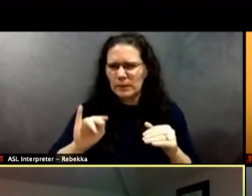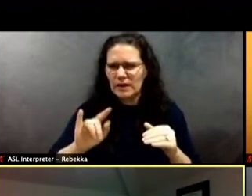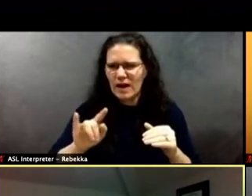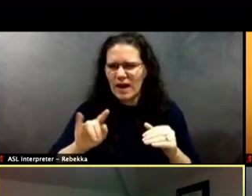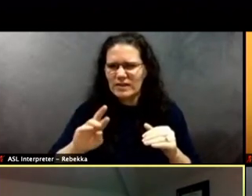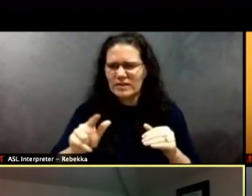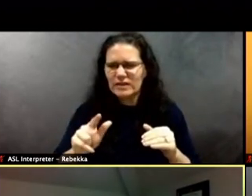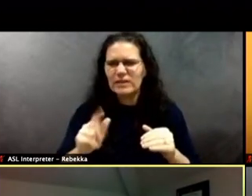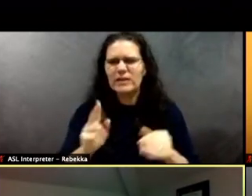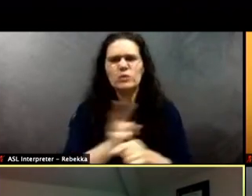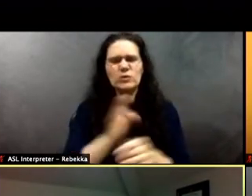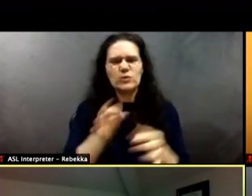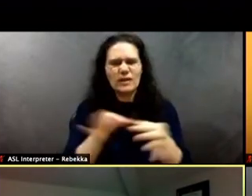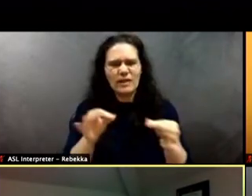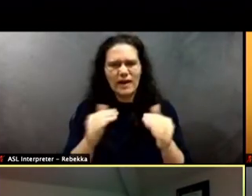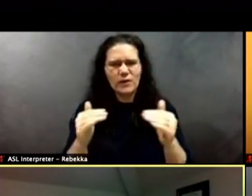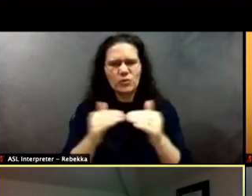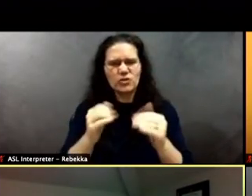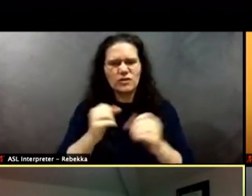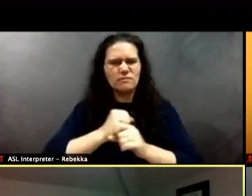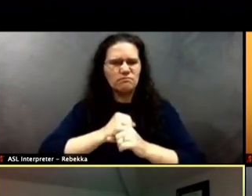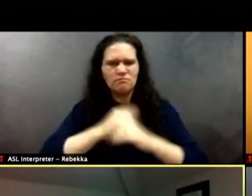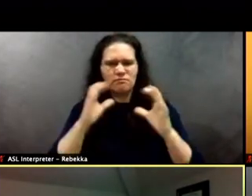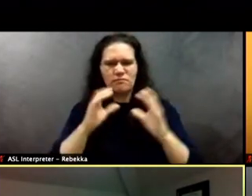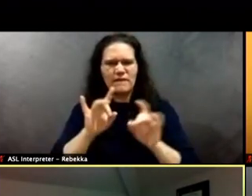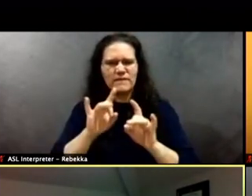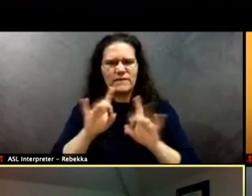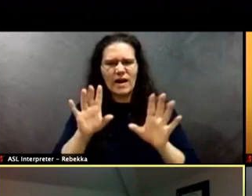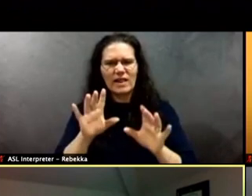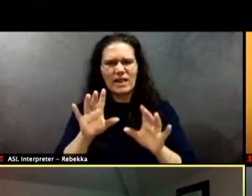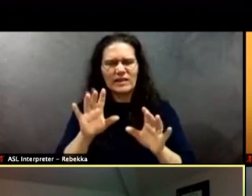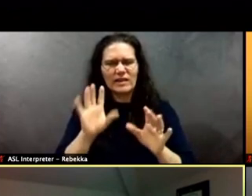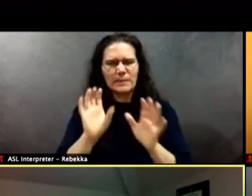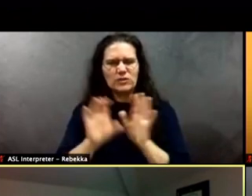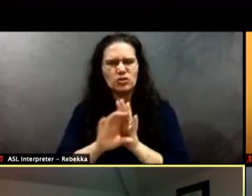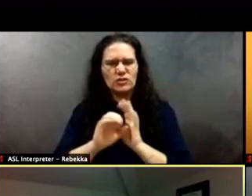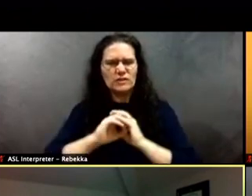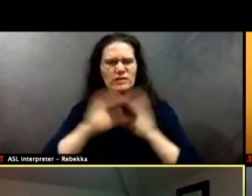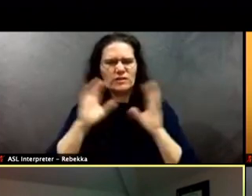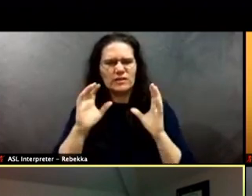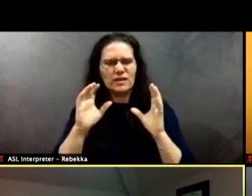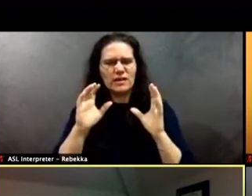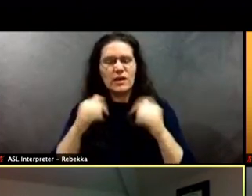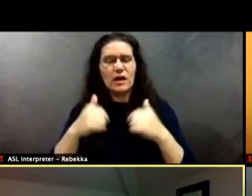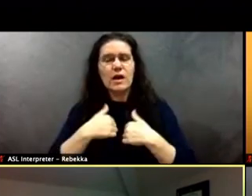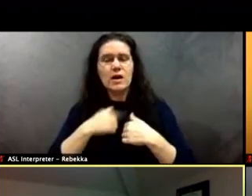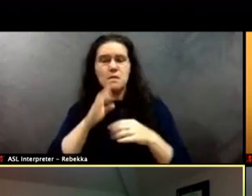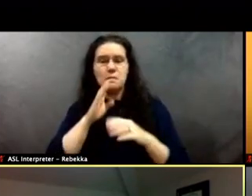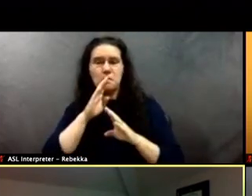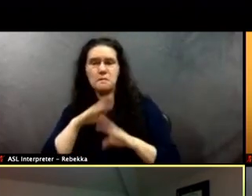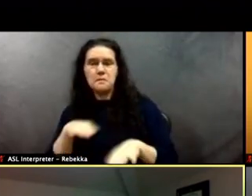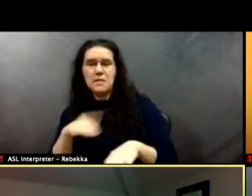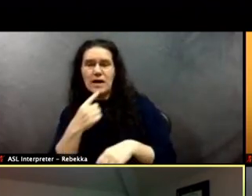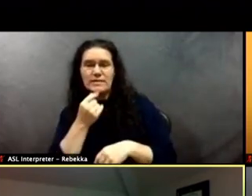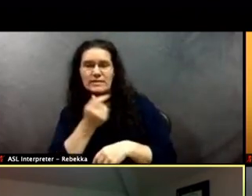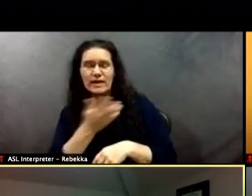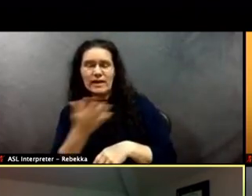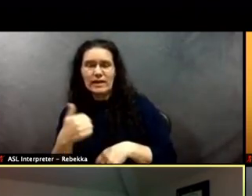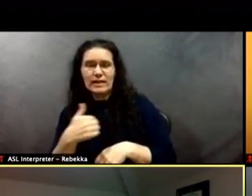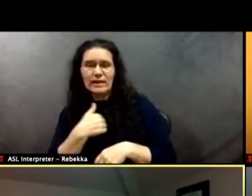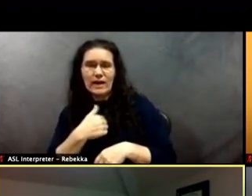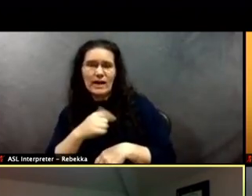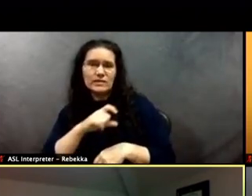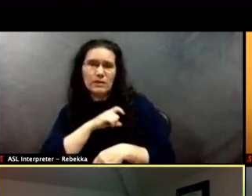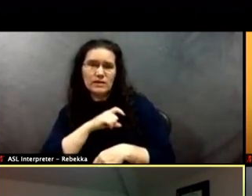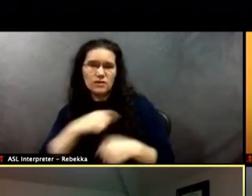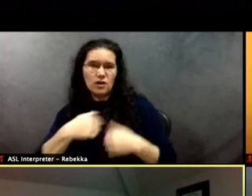By remaining silent and on the sidelines, as a police officer, I became complicit in this view of policing. So, you know,